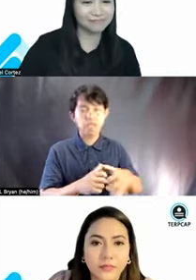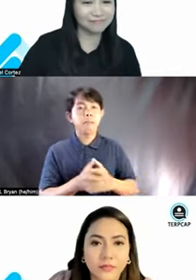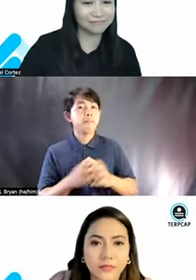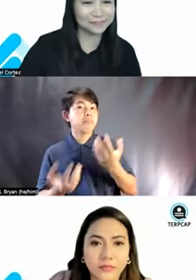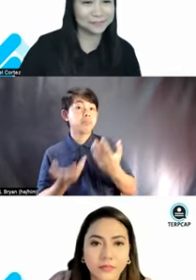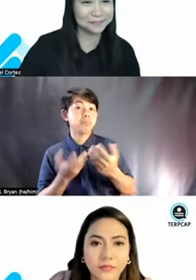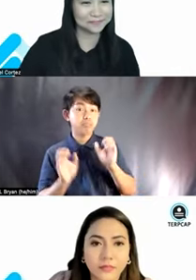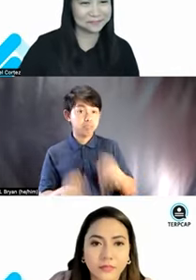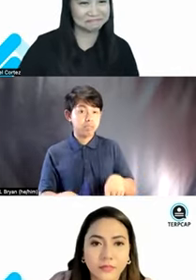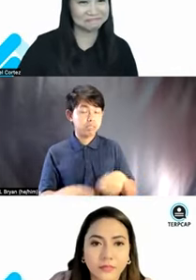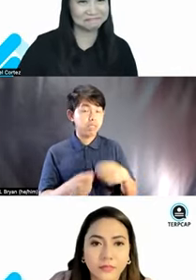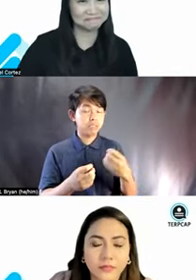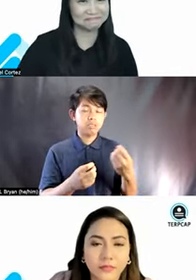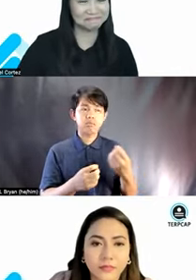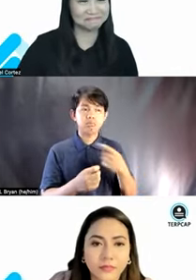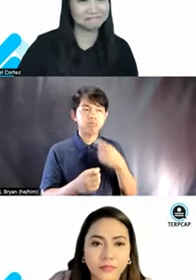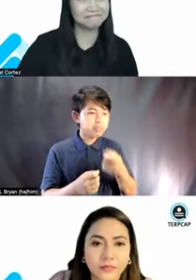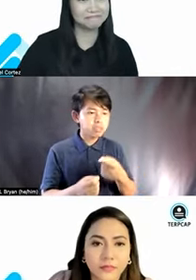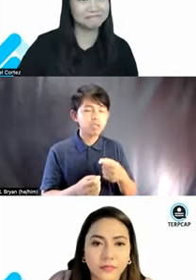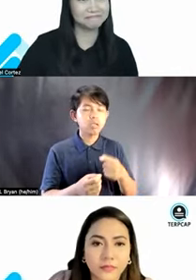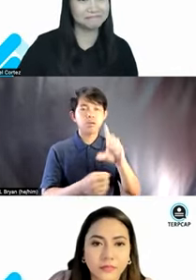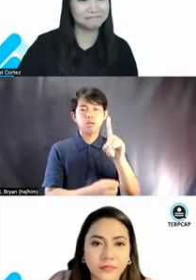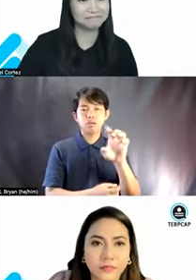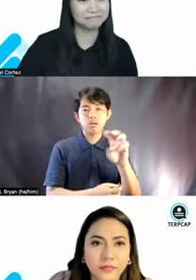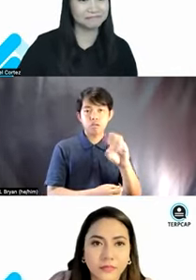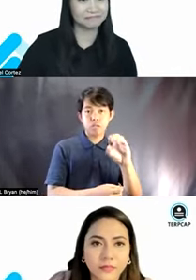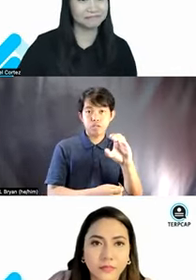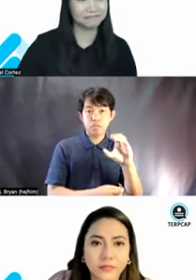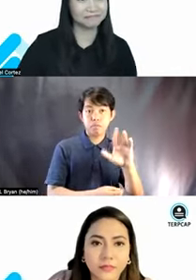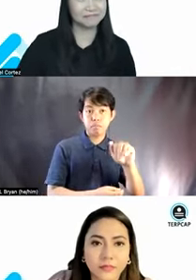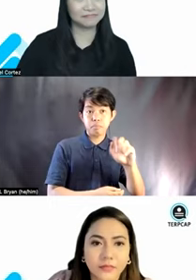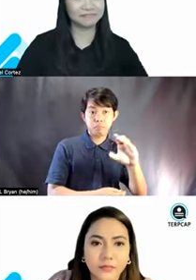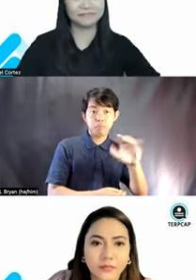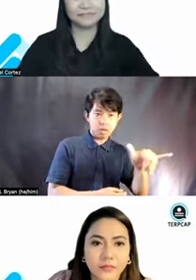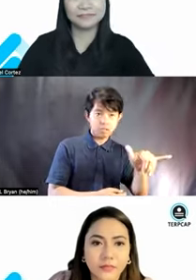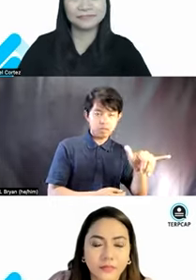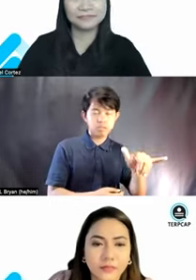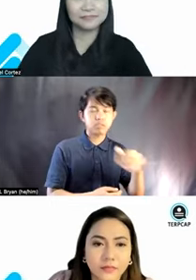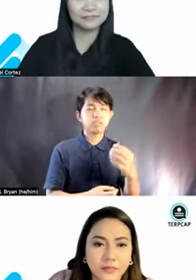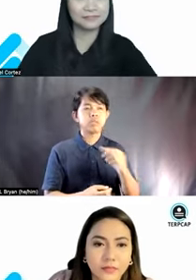you know, the, the democracy is not, democracy is not, you